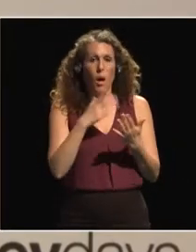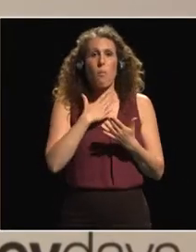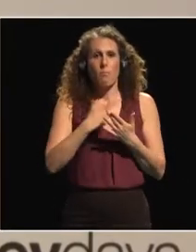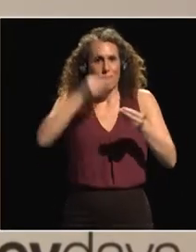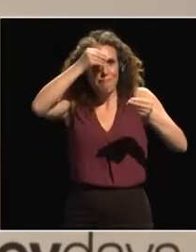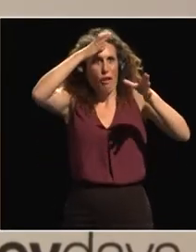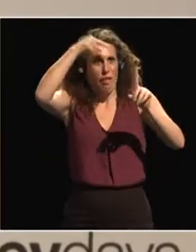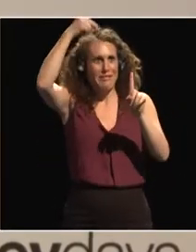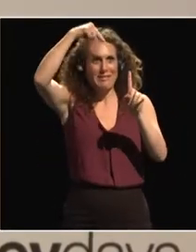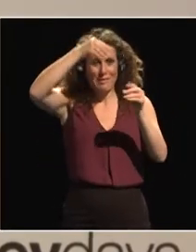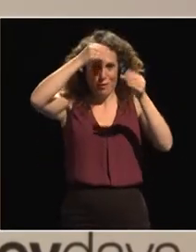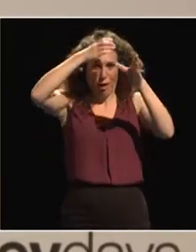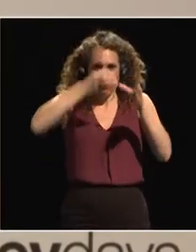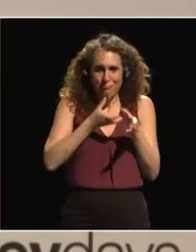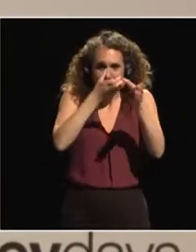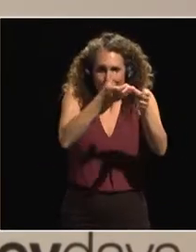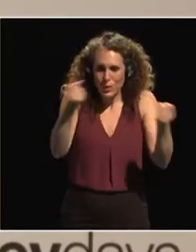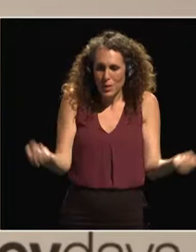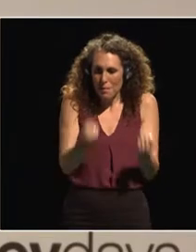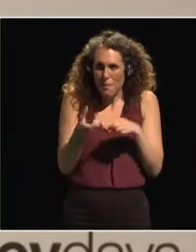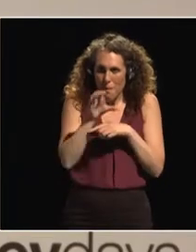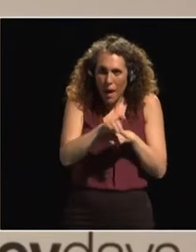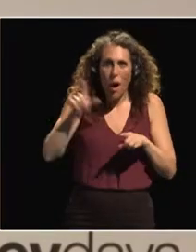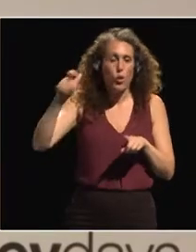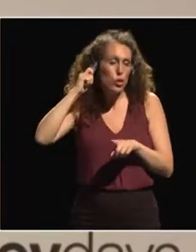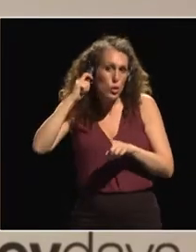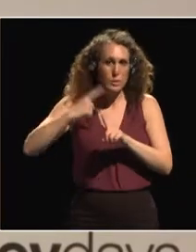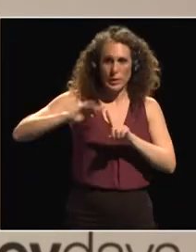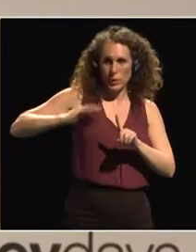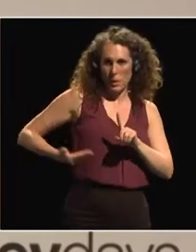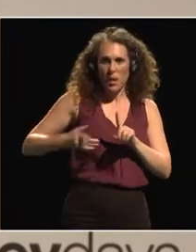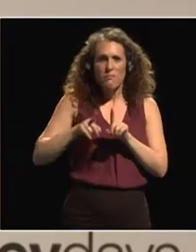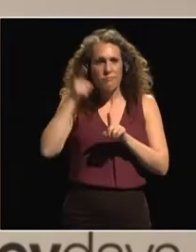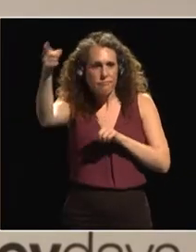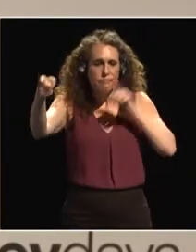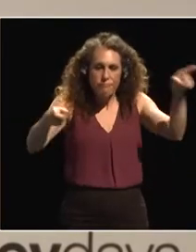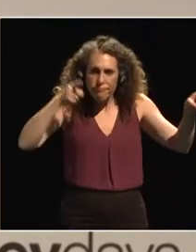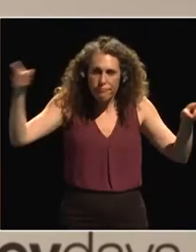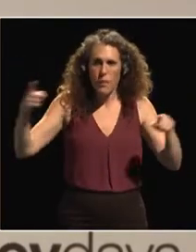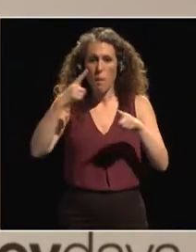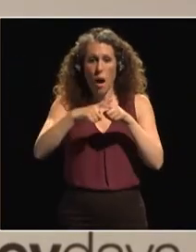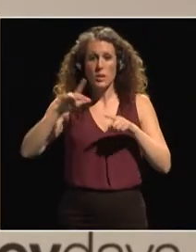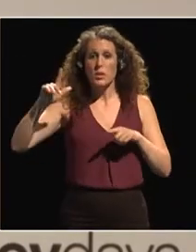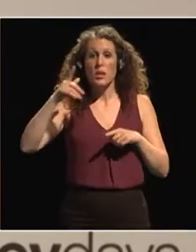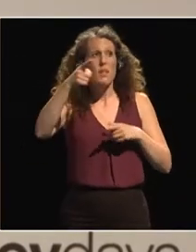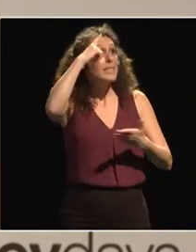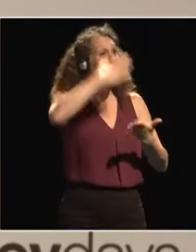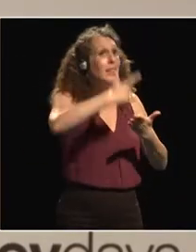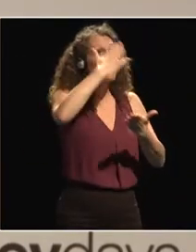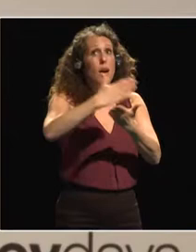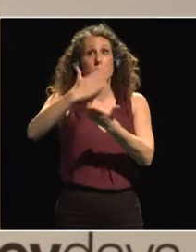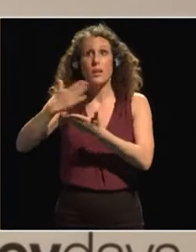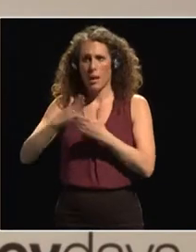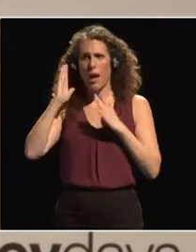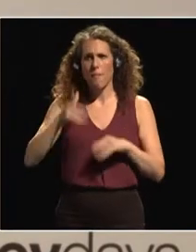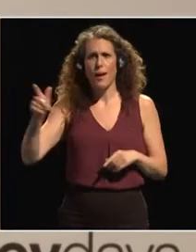mechanisms that empower women and girls in rural areas and involve them in decision-making processes. We will also discuss